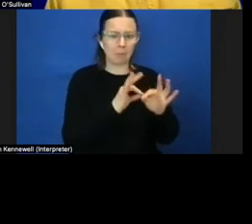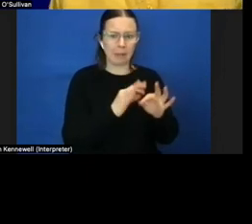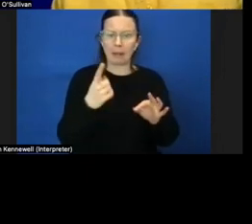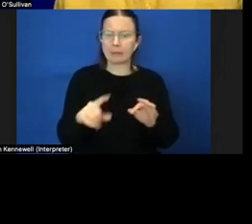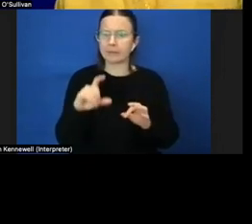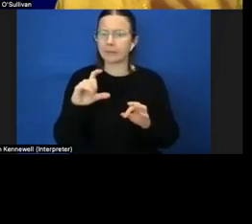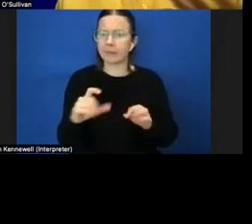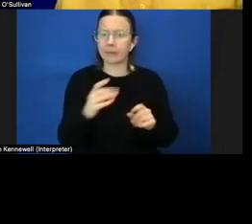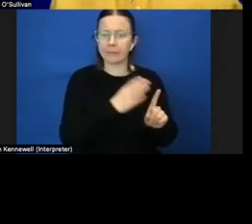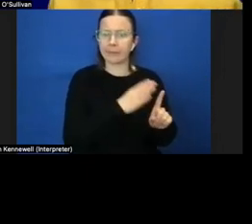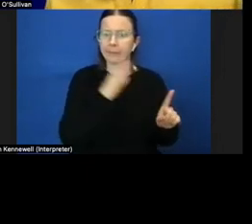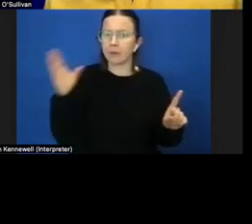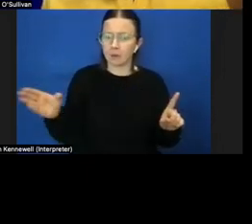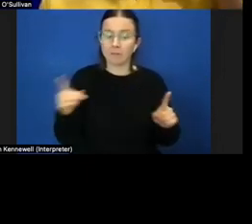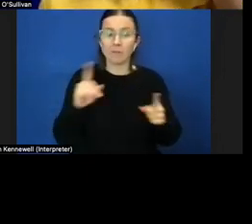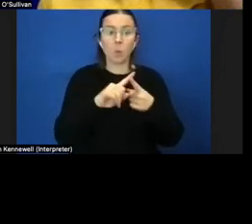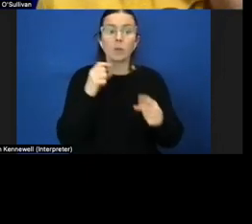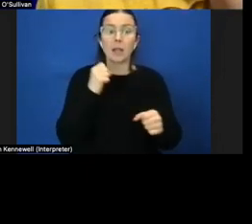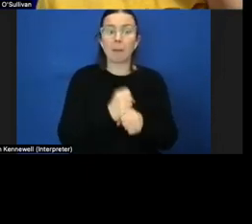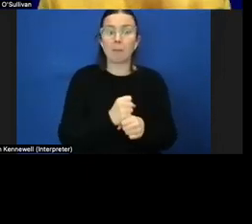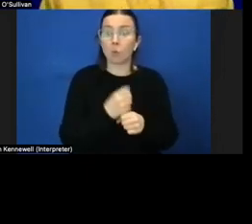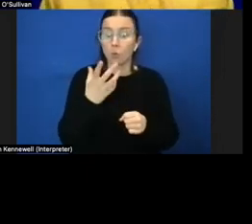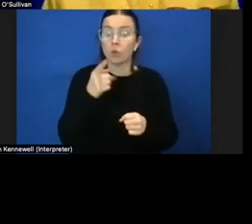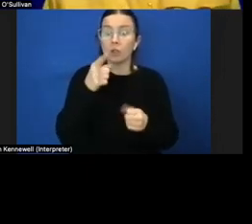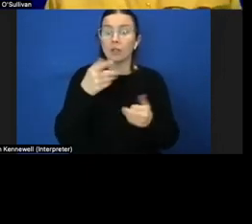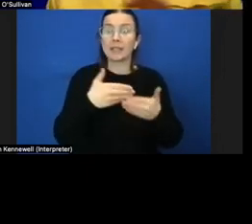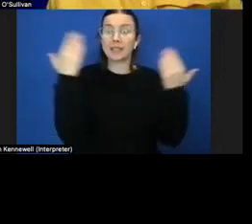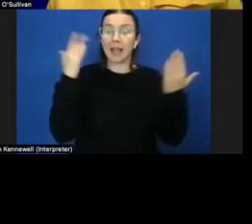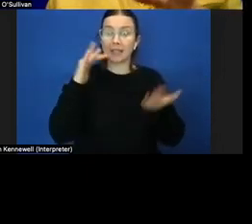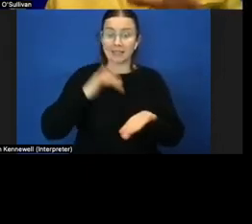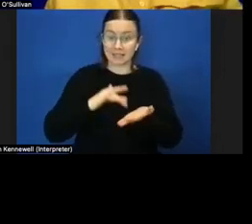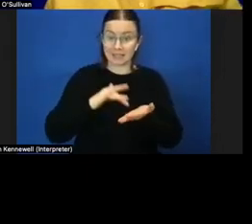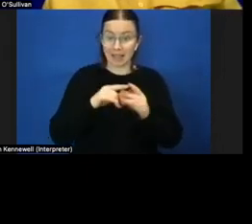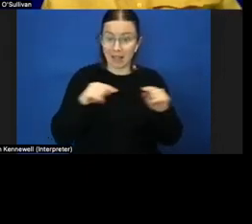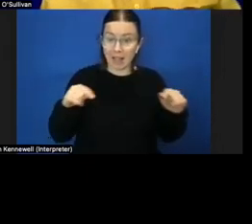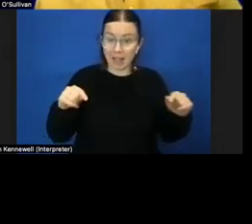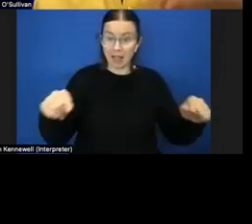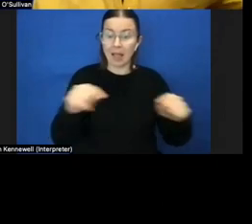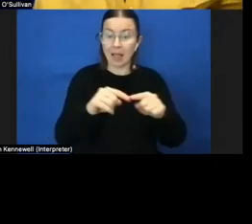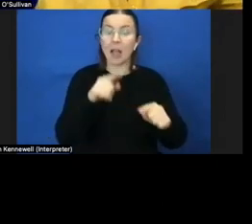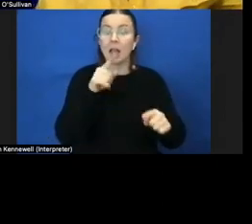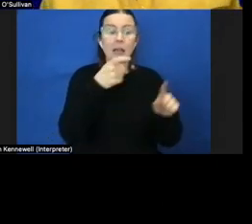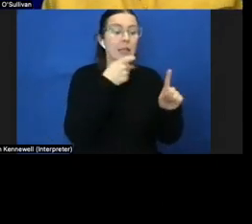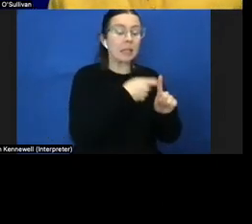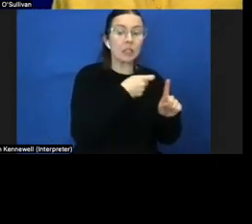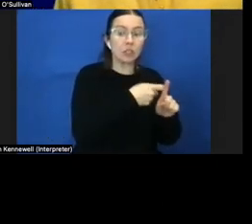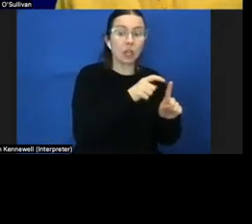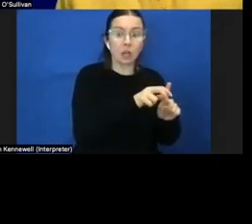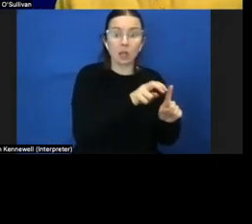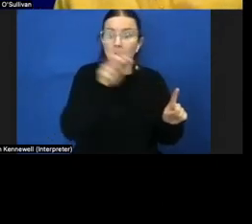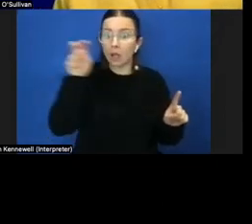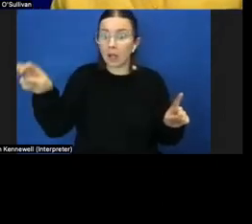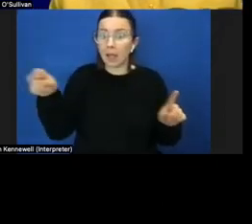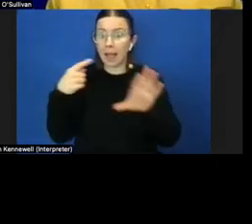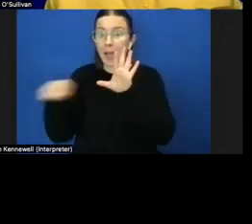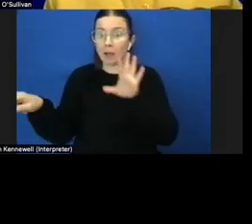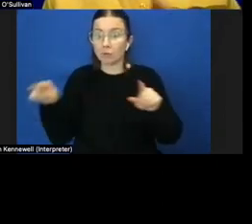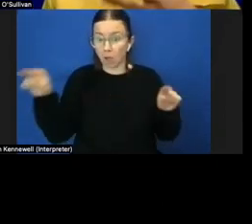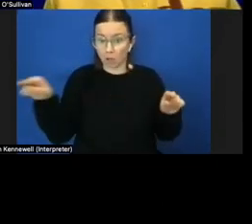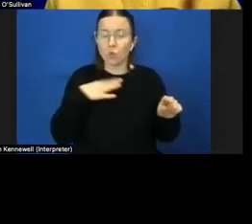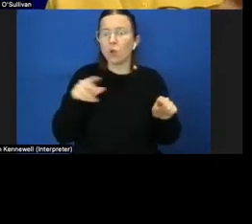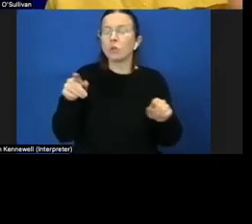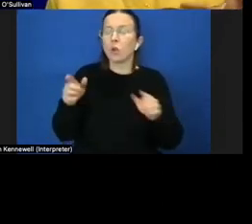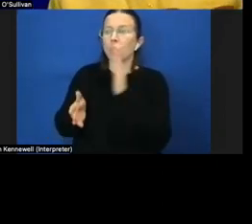so an example of that is if you're in a day center and you are moving from say the kitchen to the outside area to go for a walk